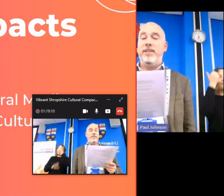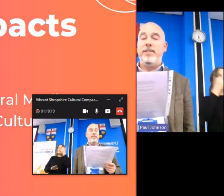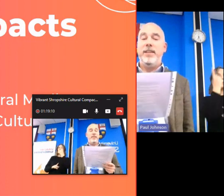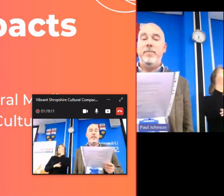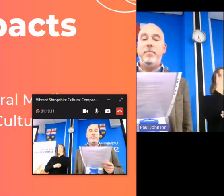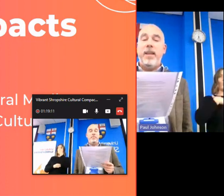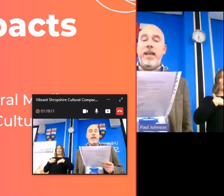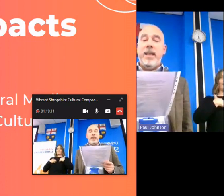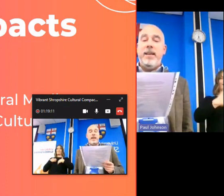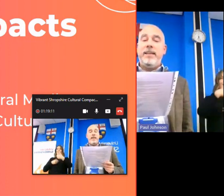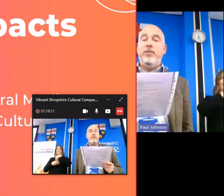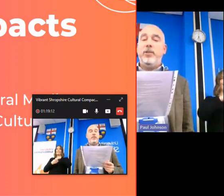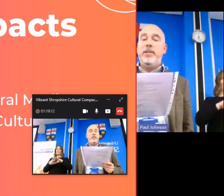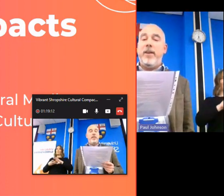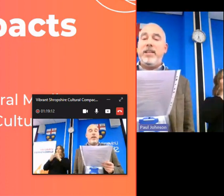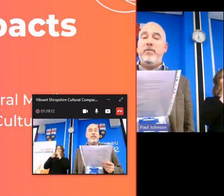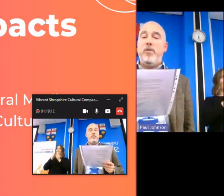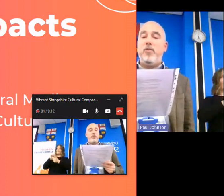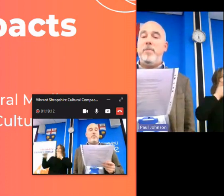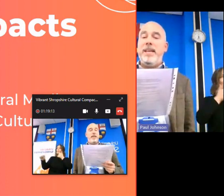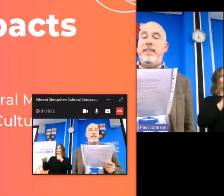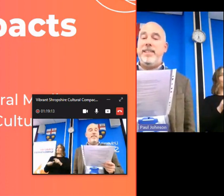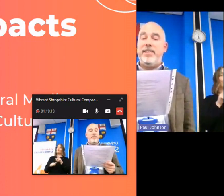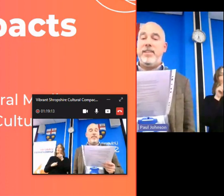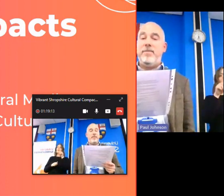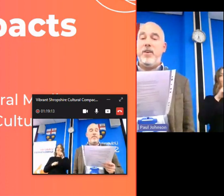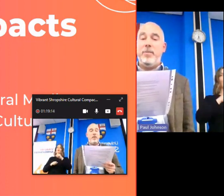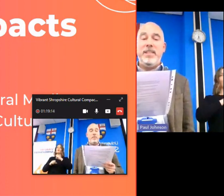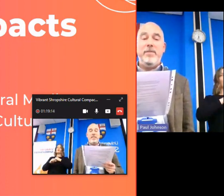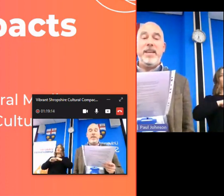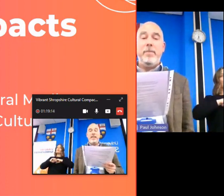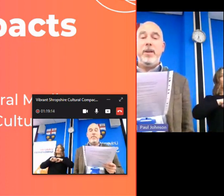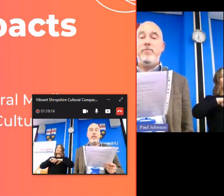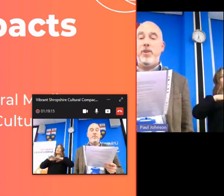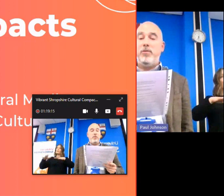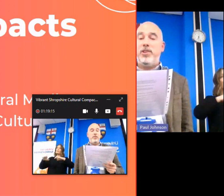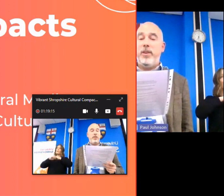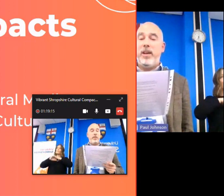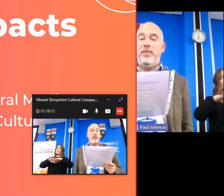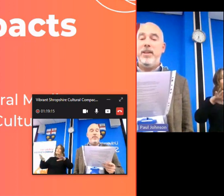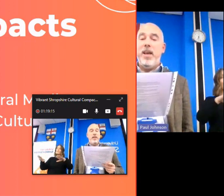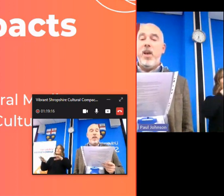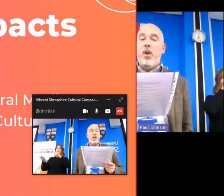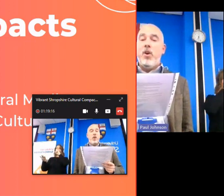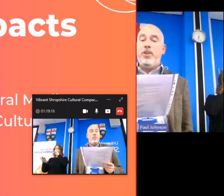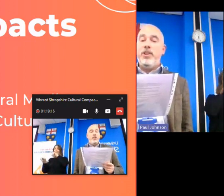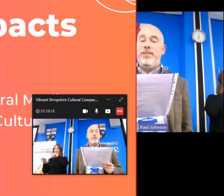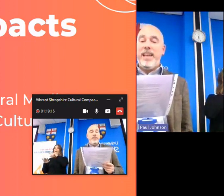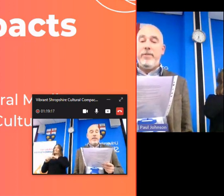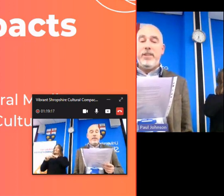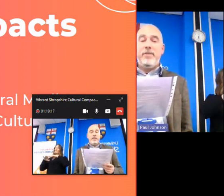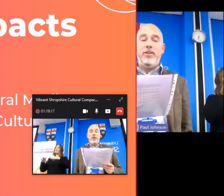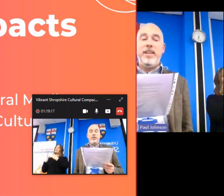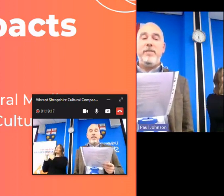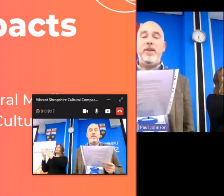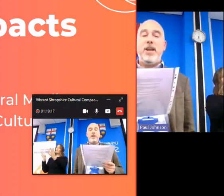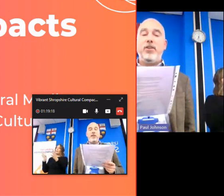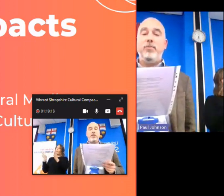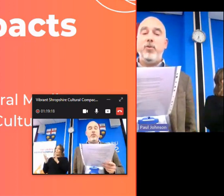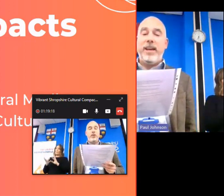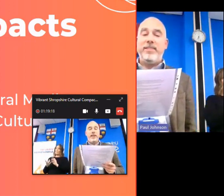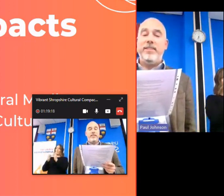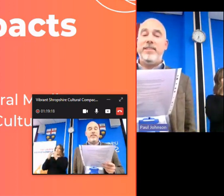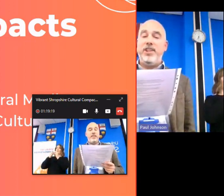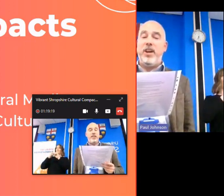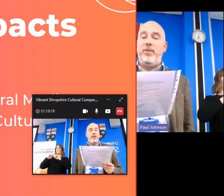creative industries nick's also director of rural media sister film and tv company rural studios who produce innovative content